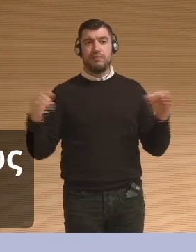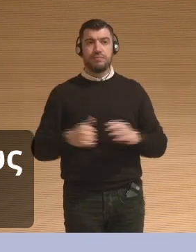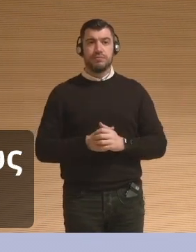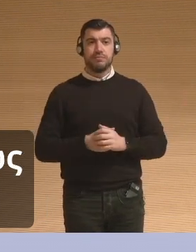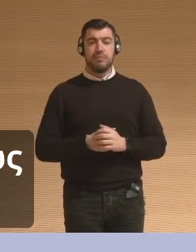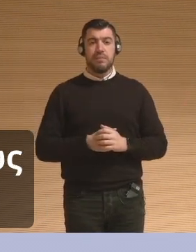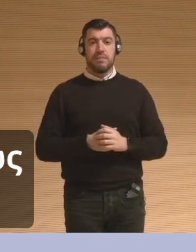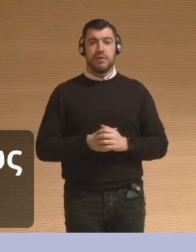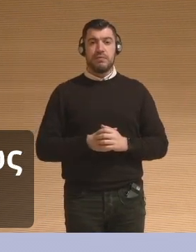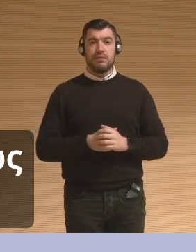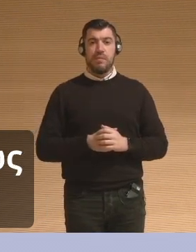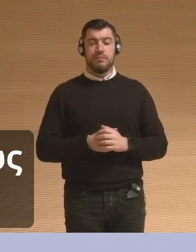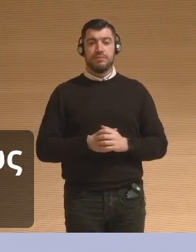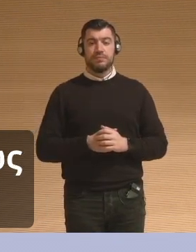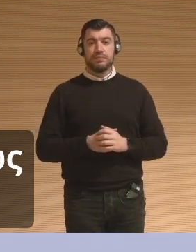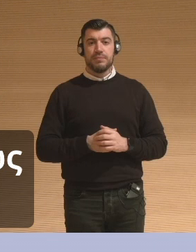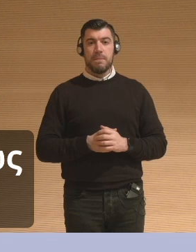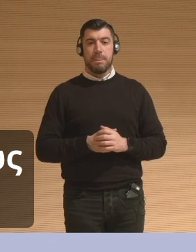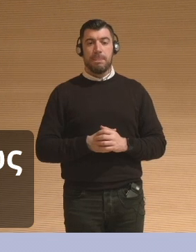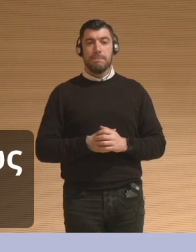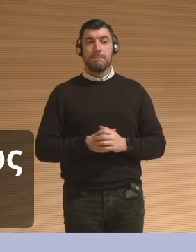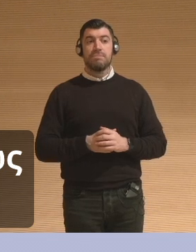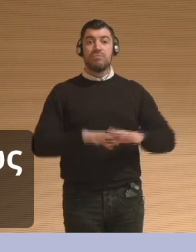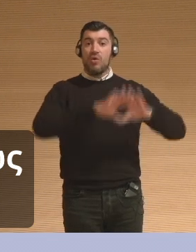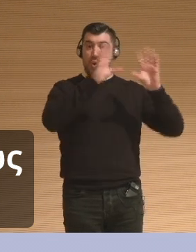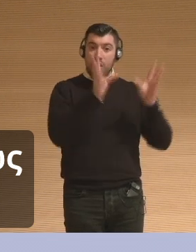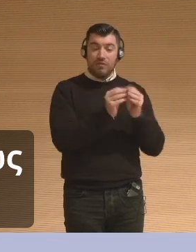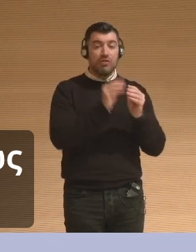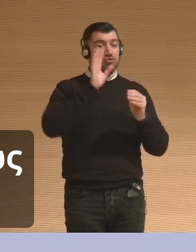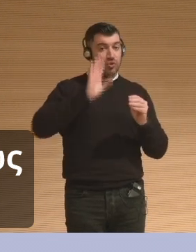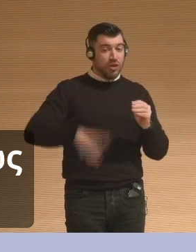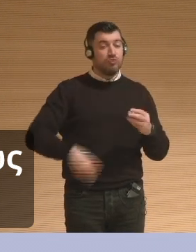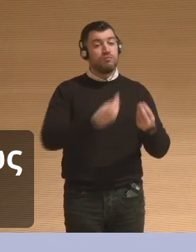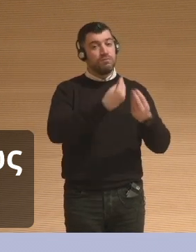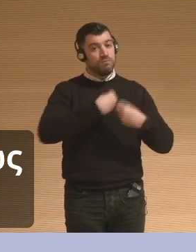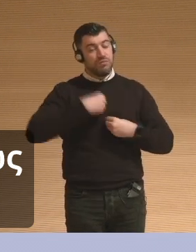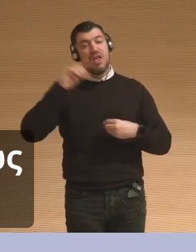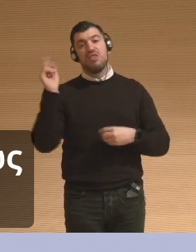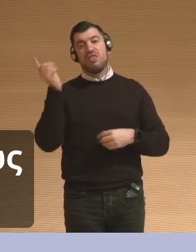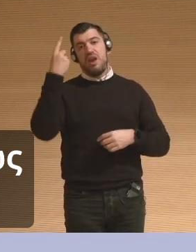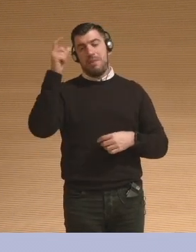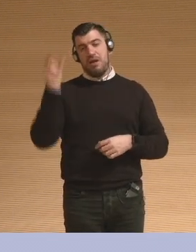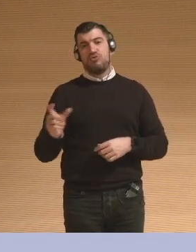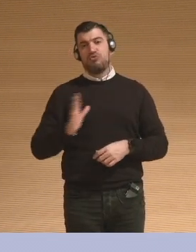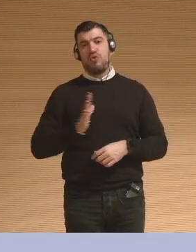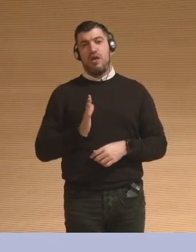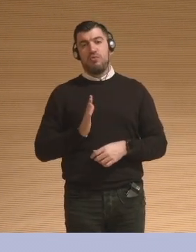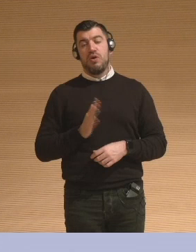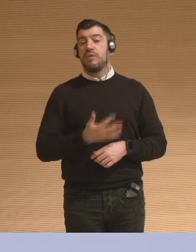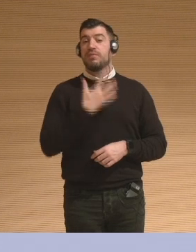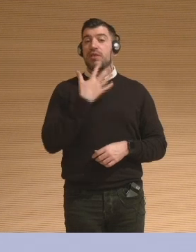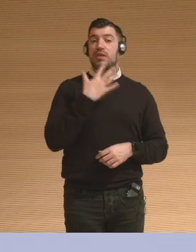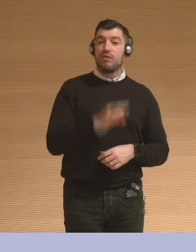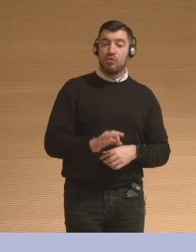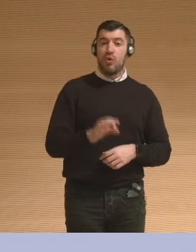institutions, our museums, our cultural centers as places of healing and health. Thank